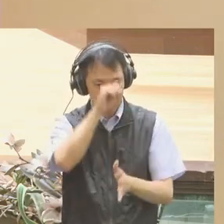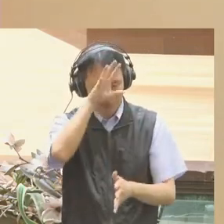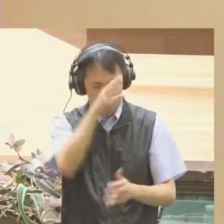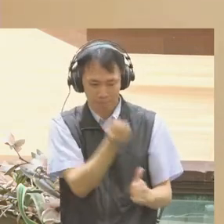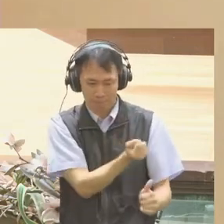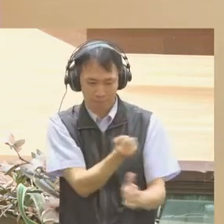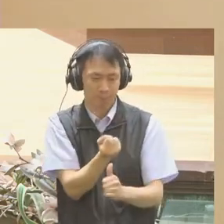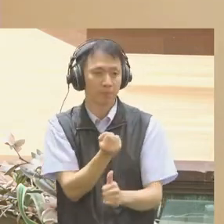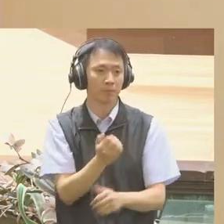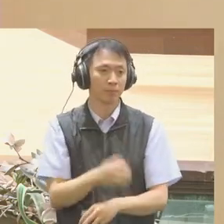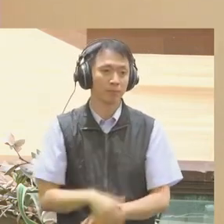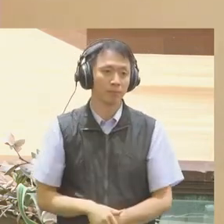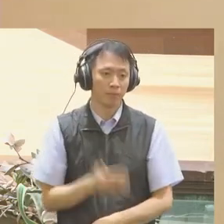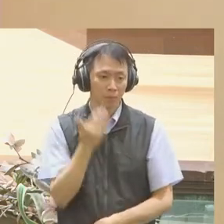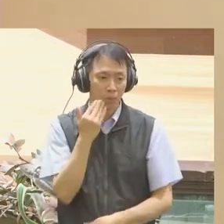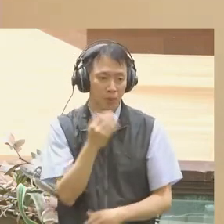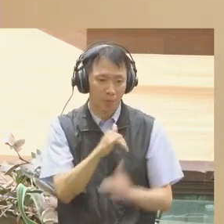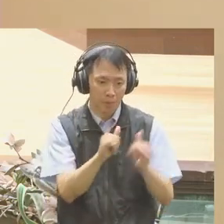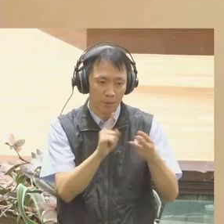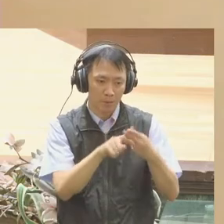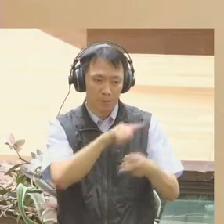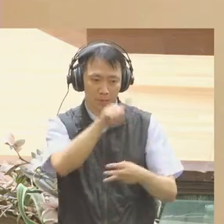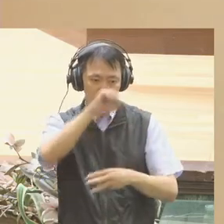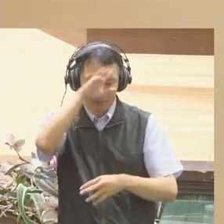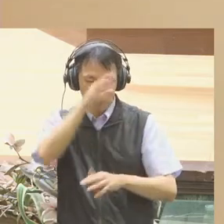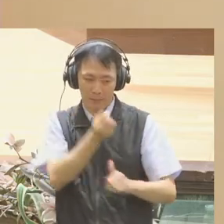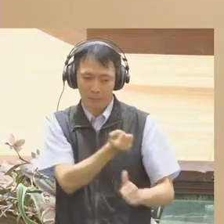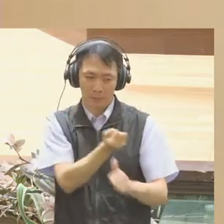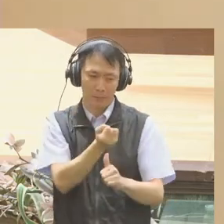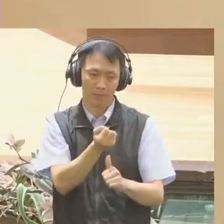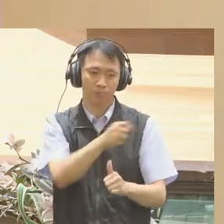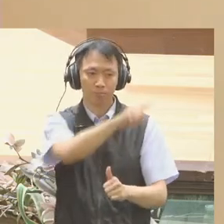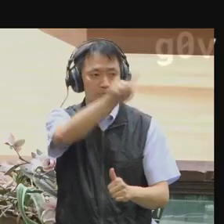democratic populations should honor that tradition and keep designing.